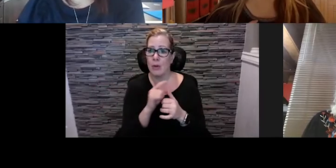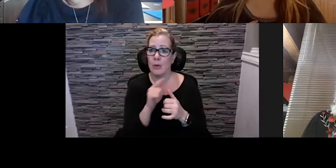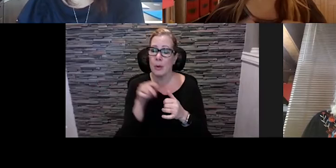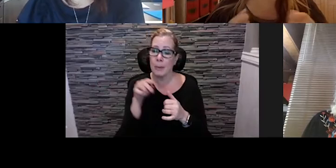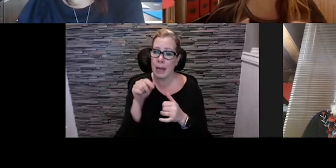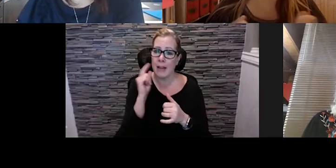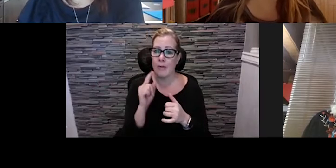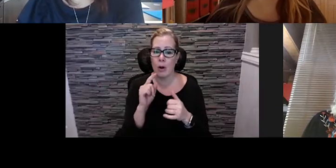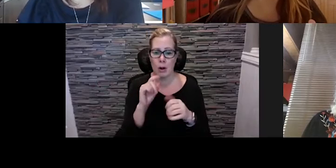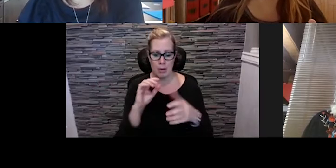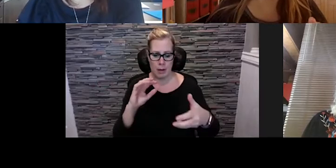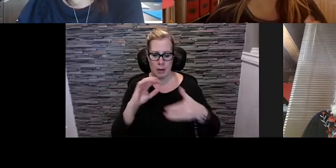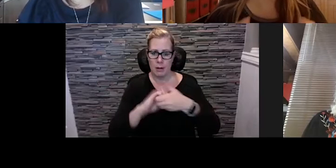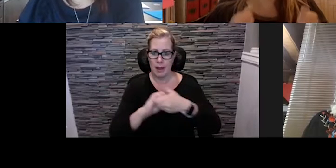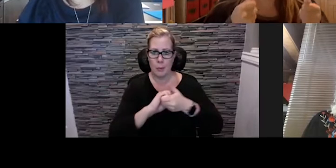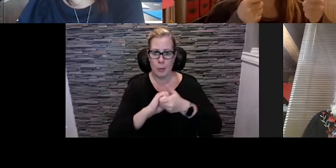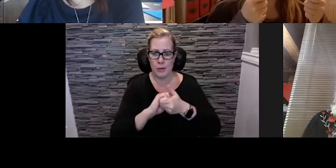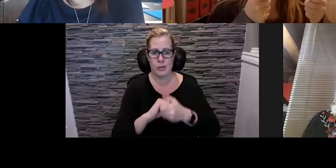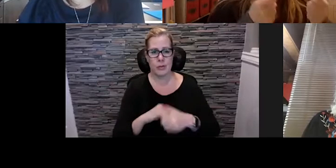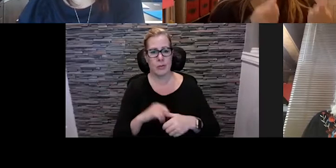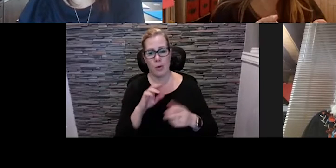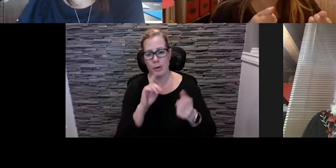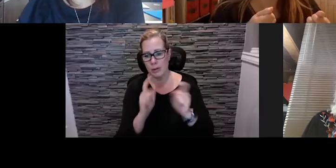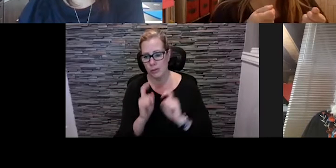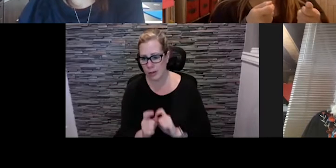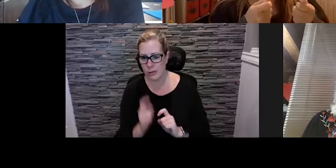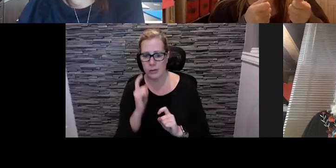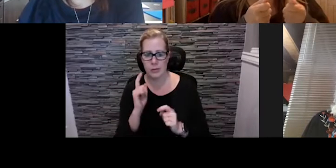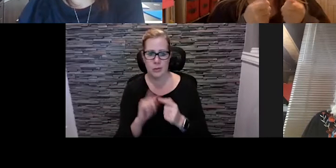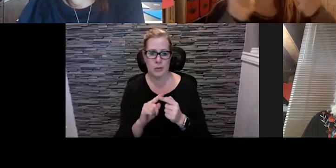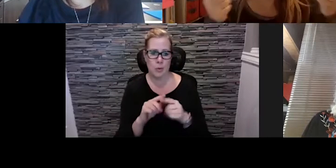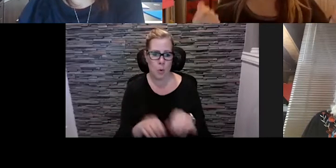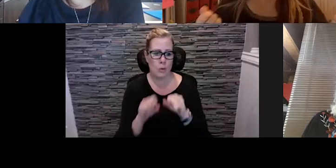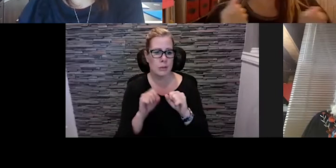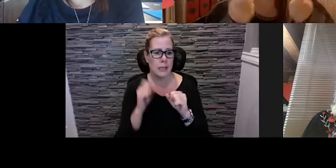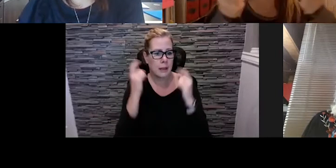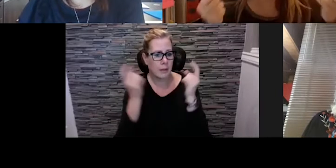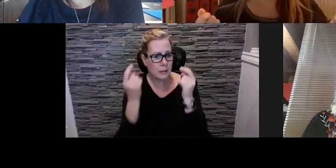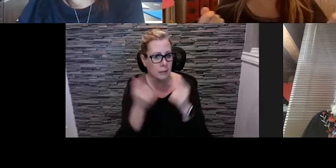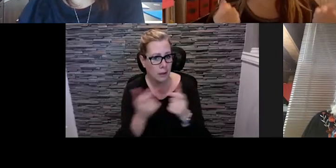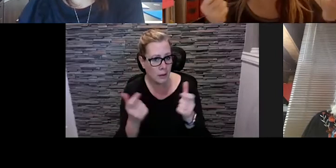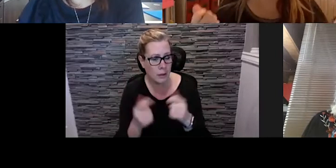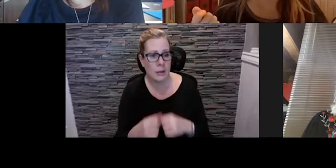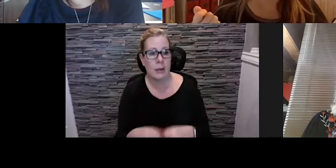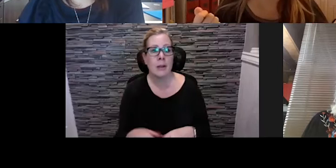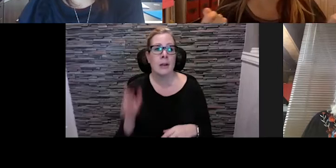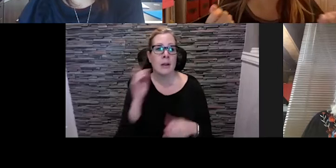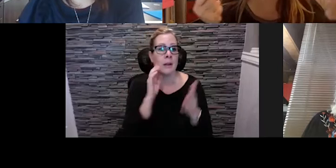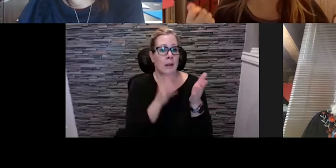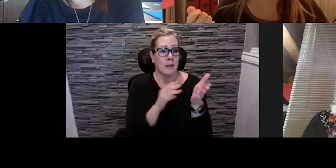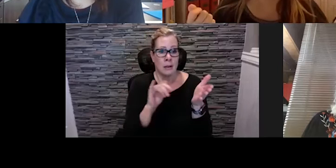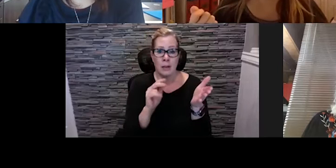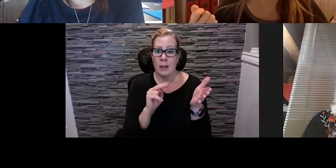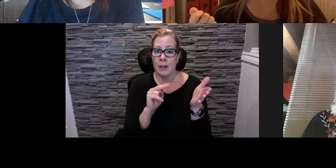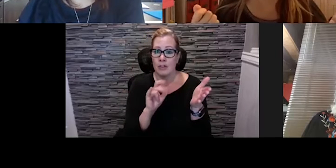collaborations and adaptations, right? For, for Jennifer, um, her resources and assets are space and